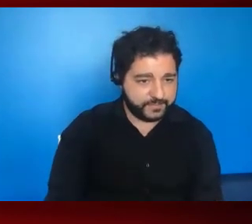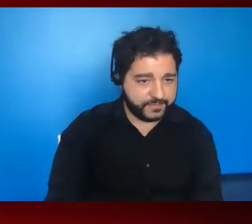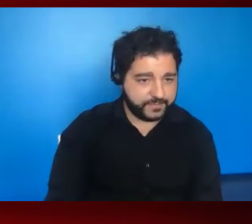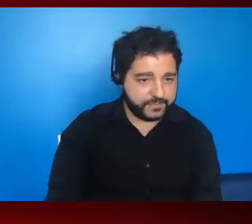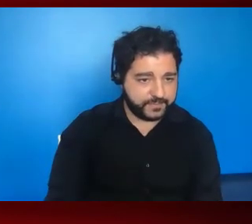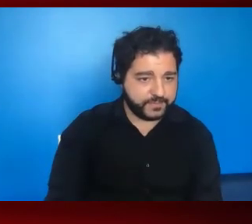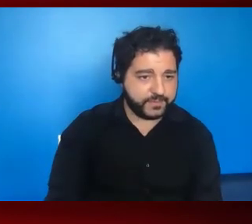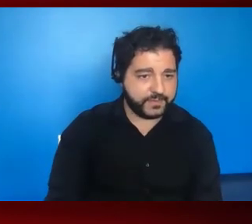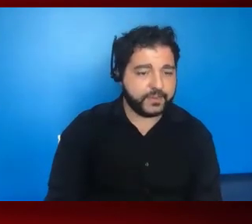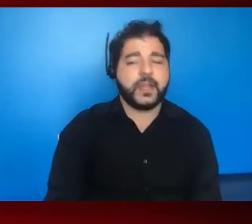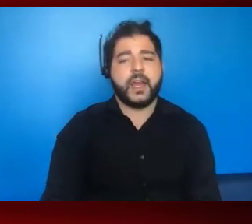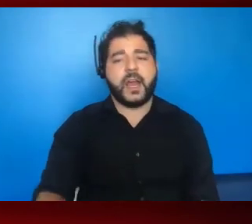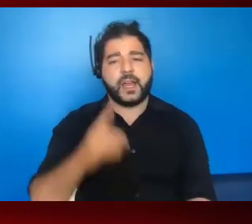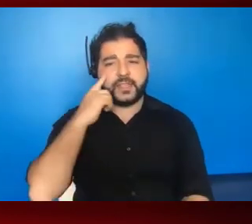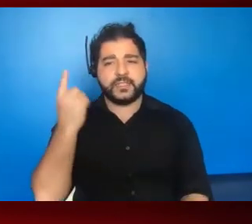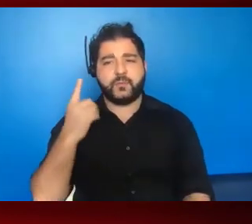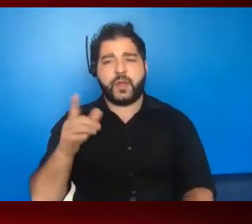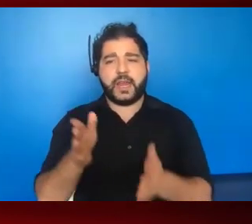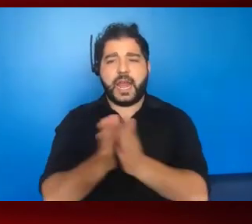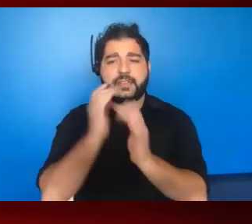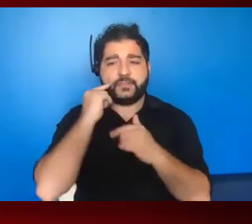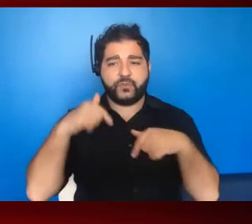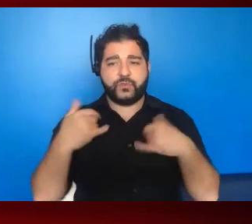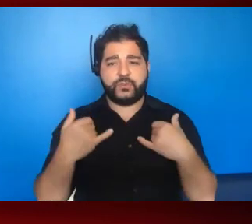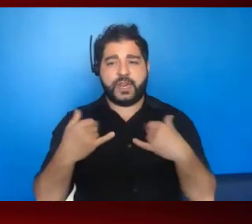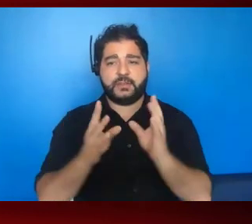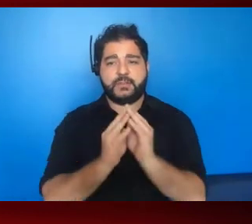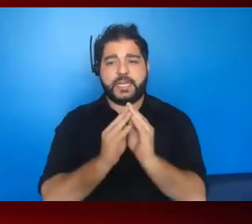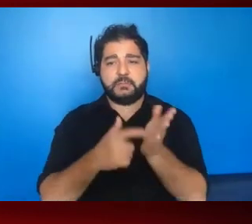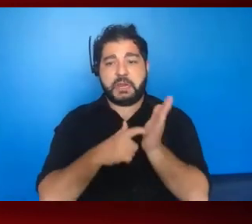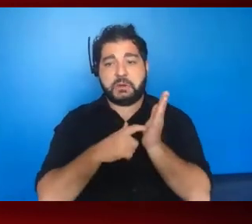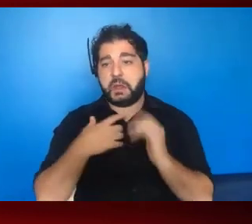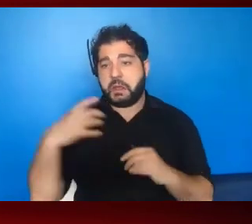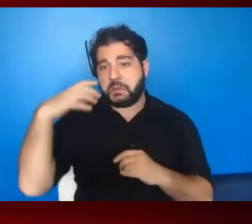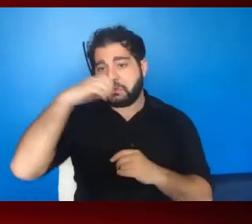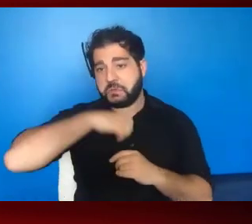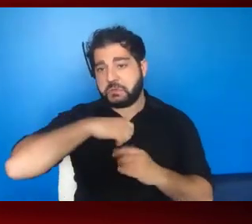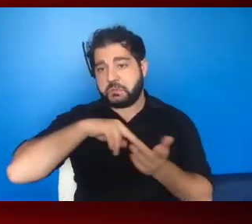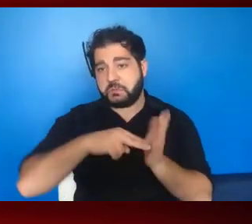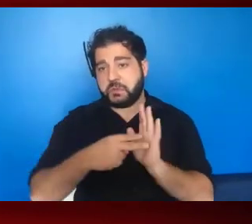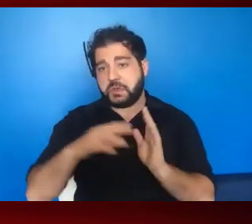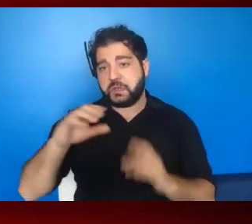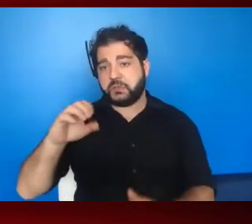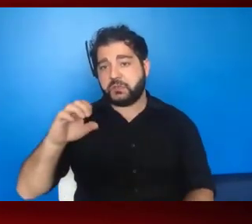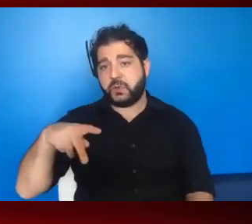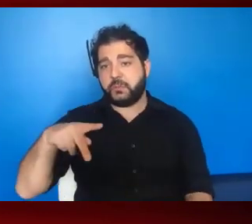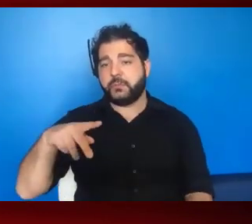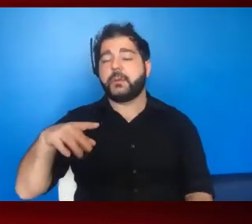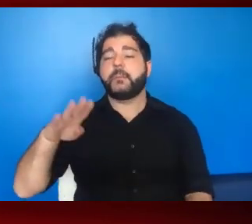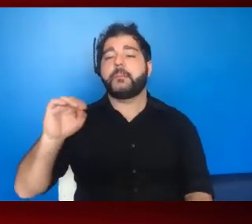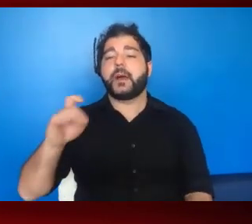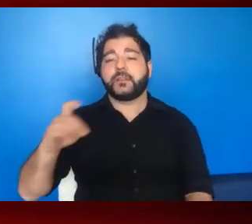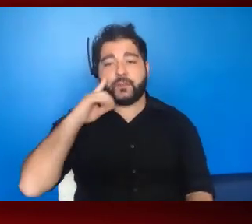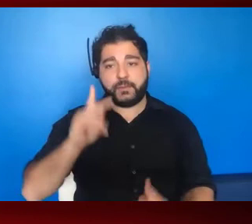And I think somebody asked if today's meeting was mandatory. I presume that refers to the Soapbox meeting. For folks who want to attend